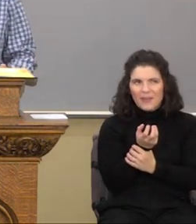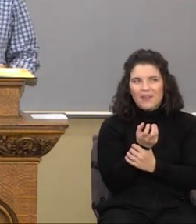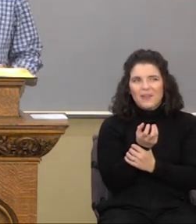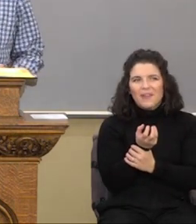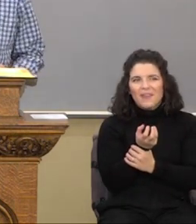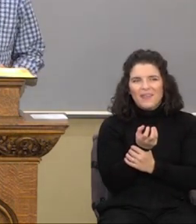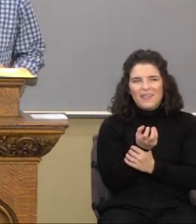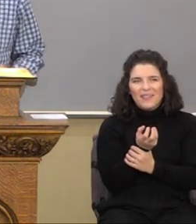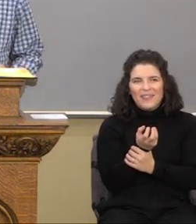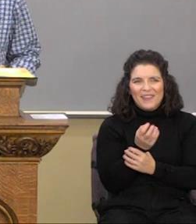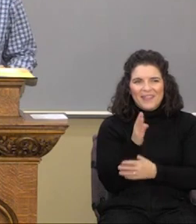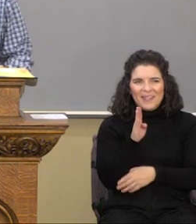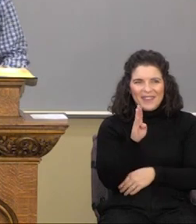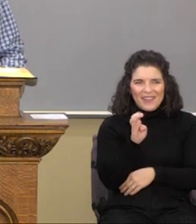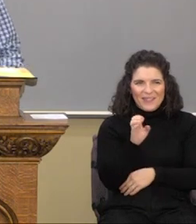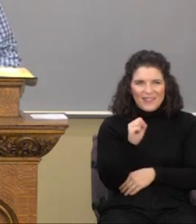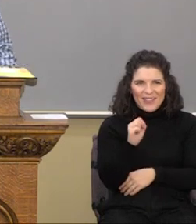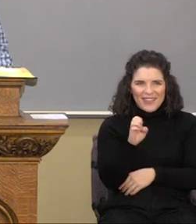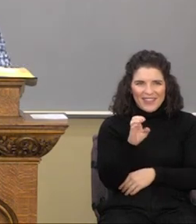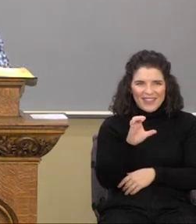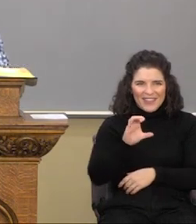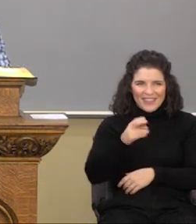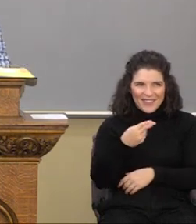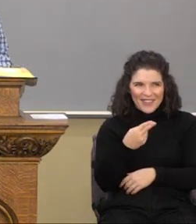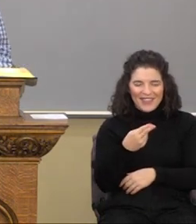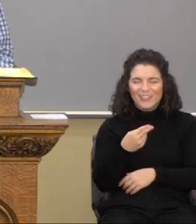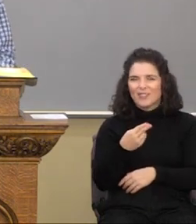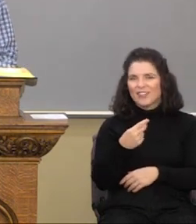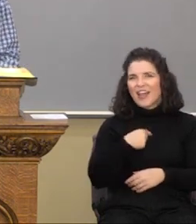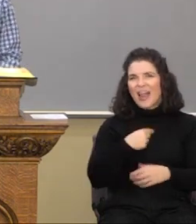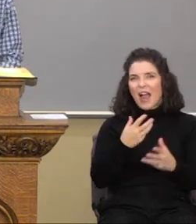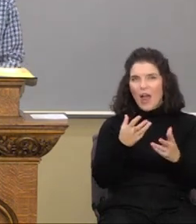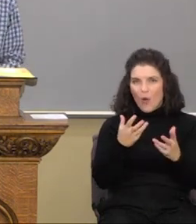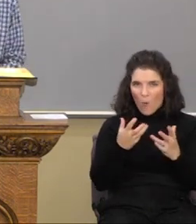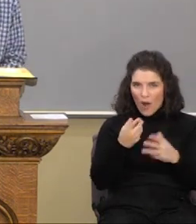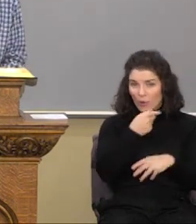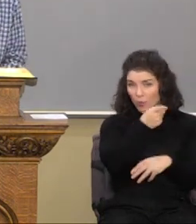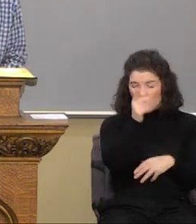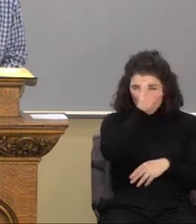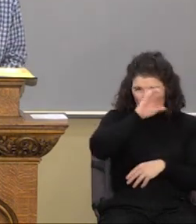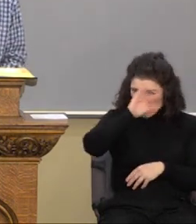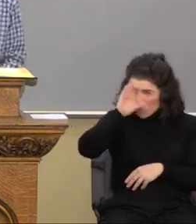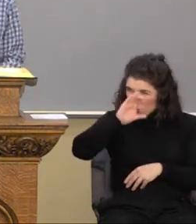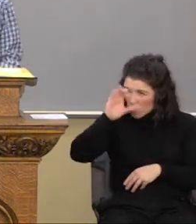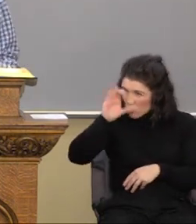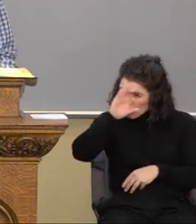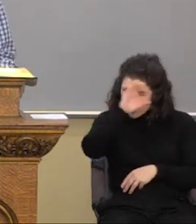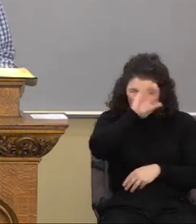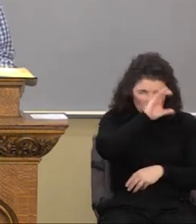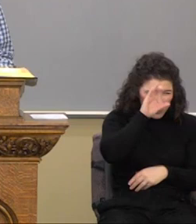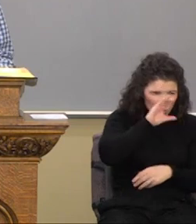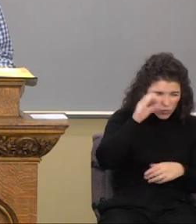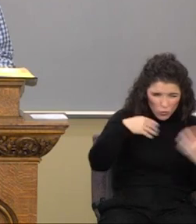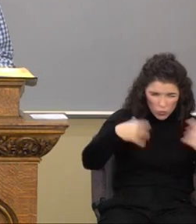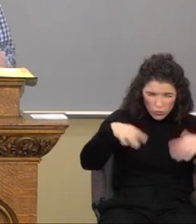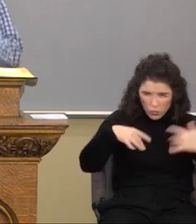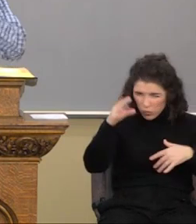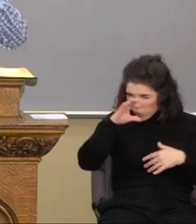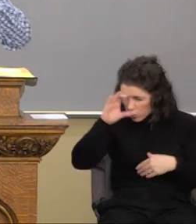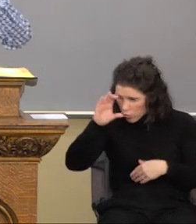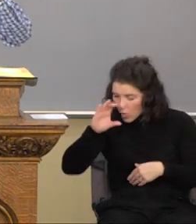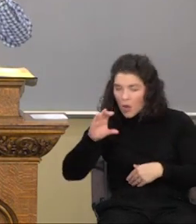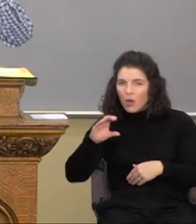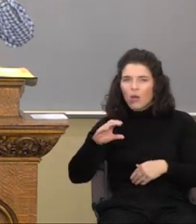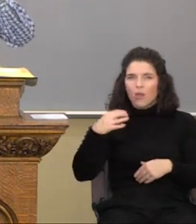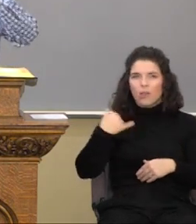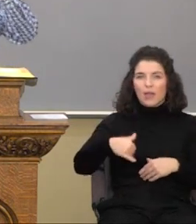word beseech conveys something. I want you to look for something intensely. That's